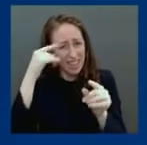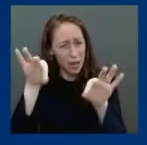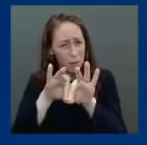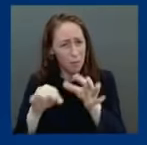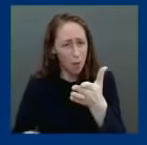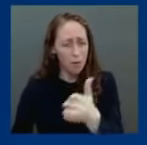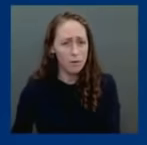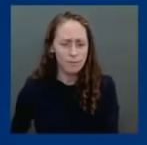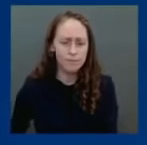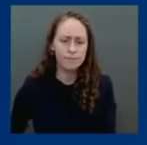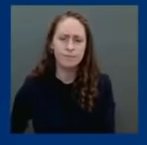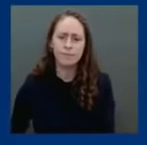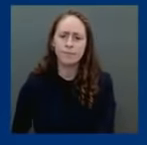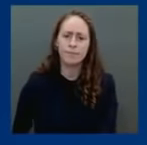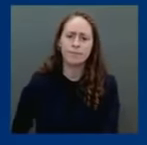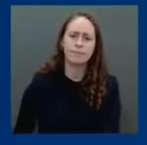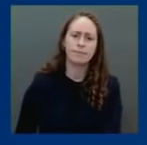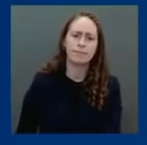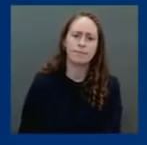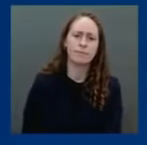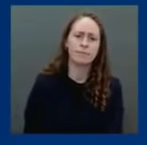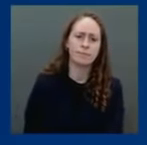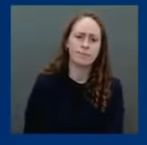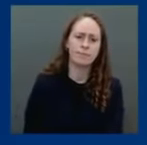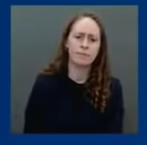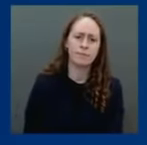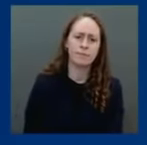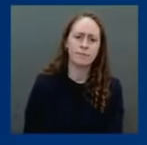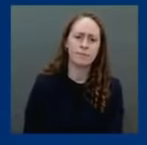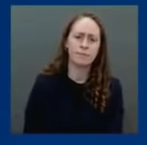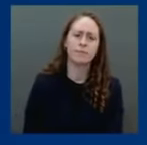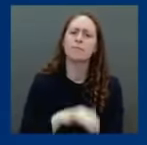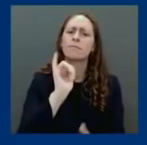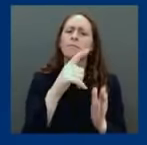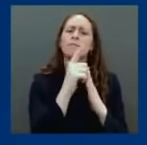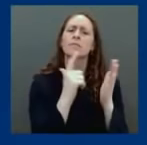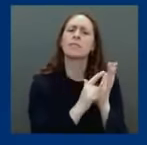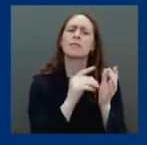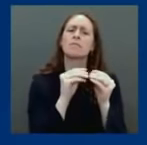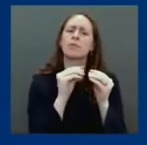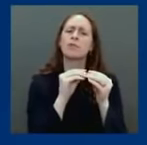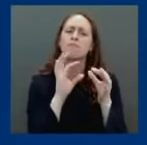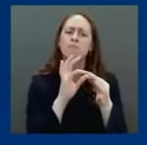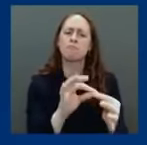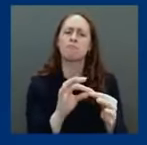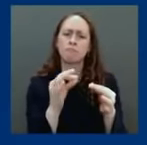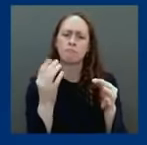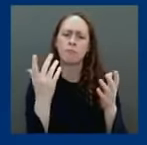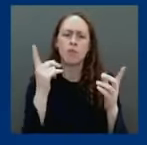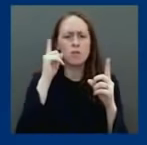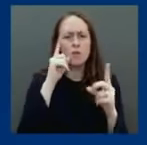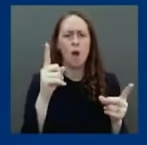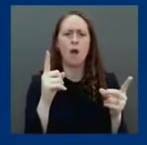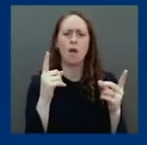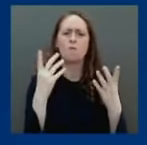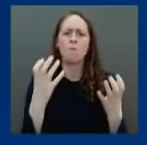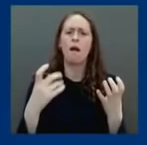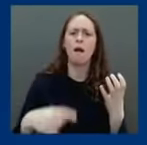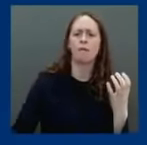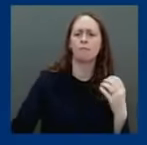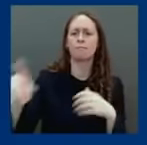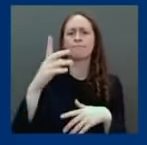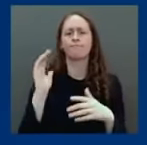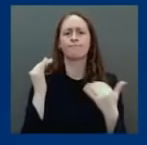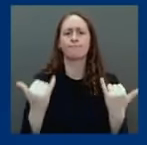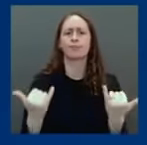building stronger public health systems. And we appreciate the bipartisan goals to ensure the country's